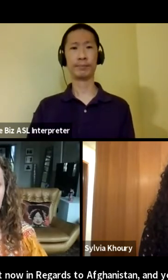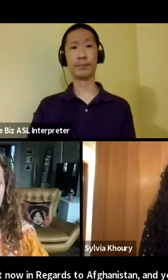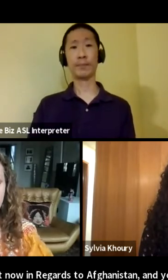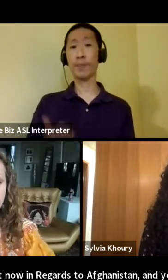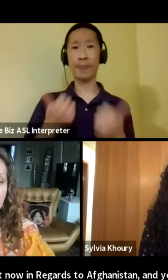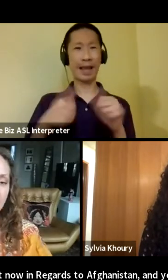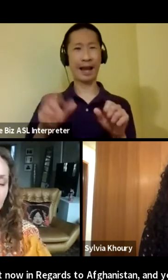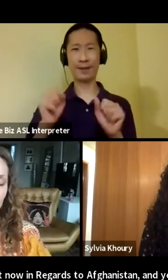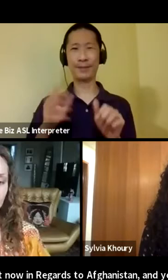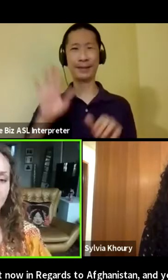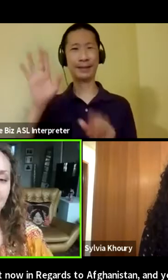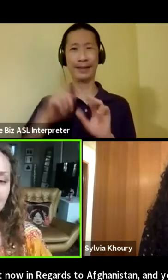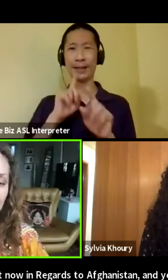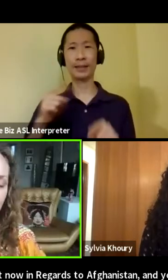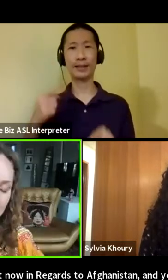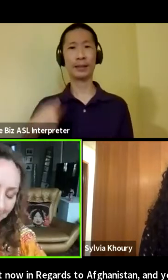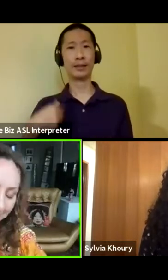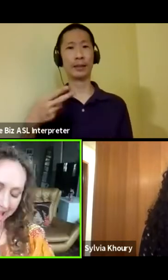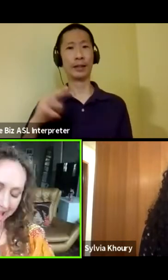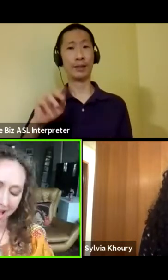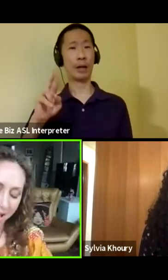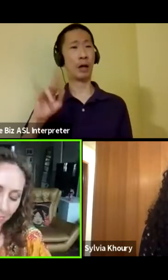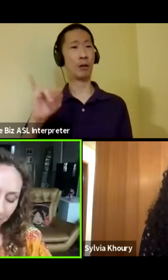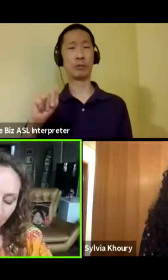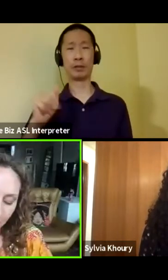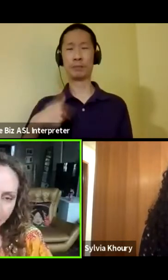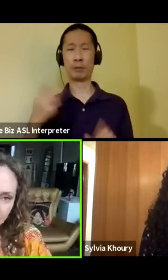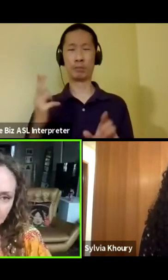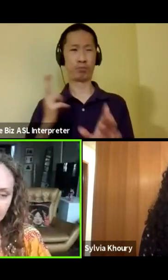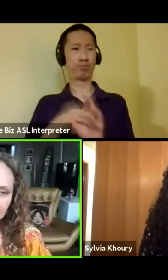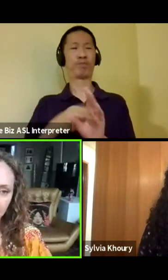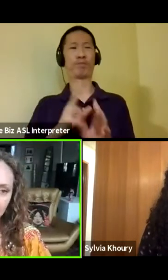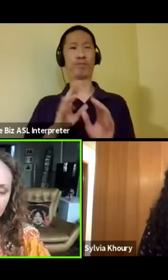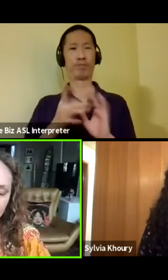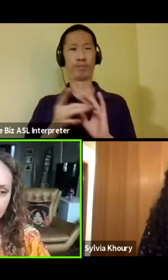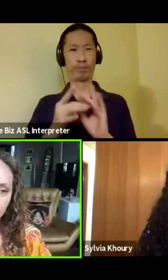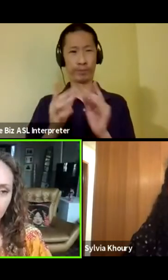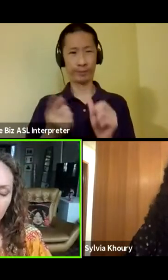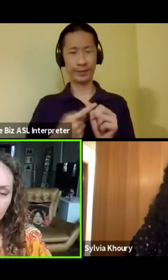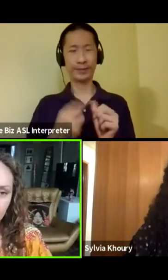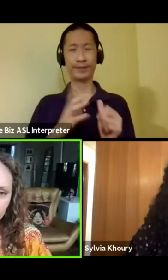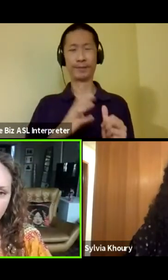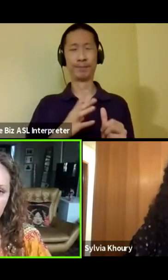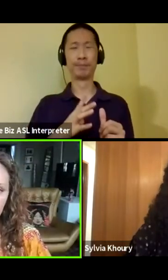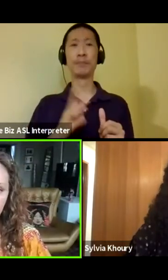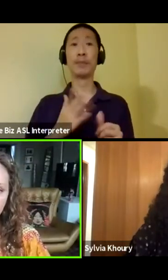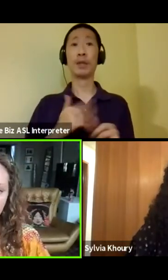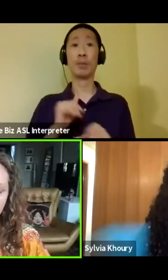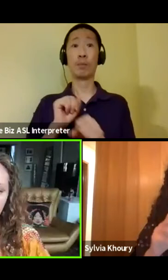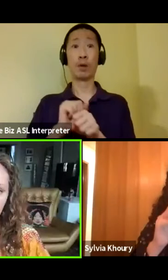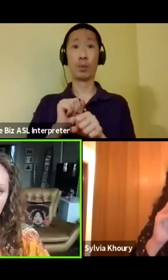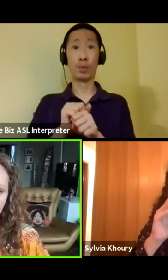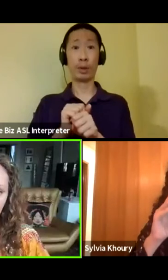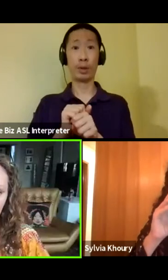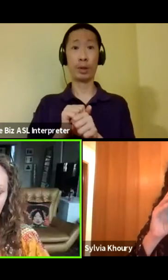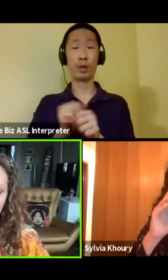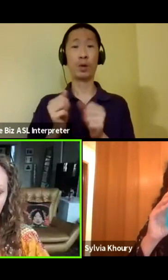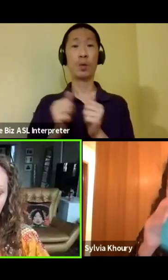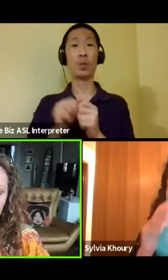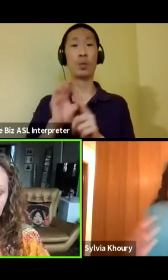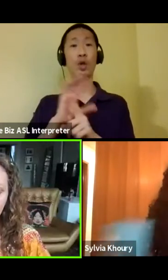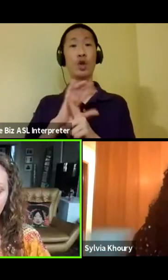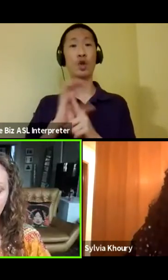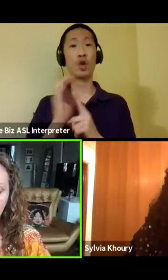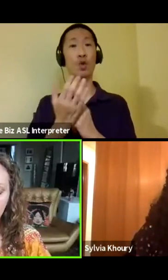Anyone can jump in? Yeah, I'll jump in. Well, as my work goes, as far as the cultural